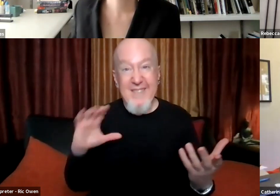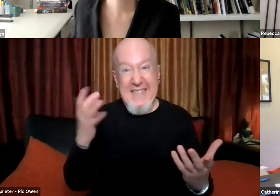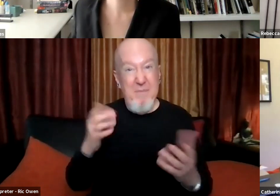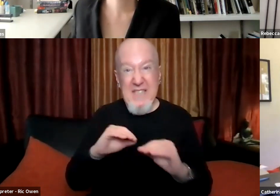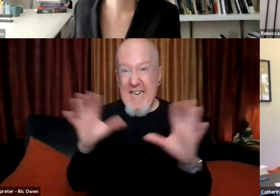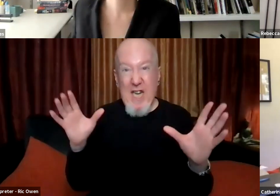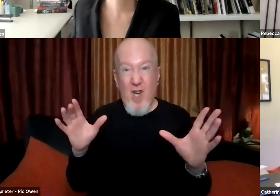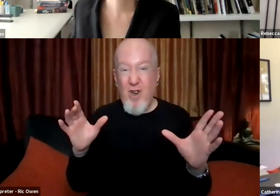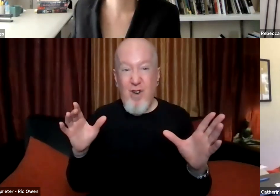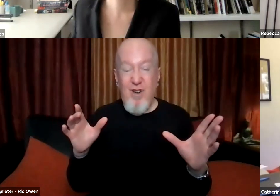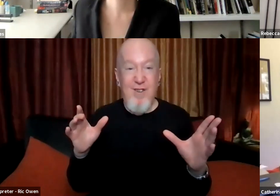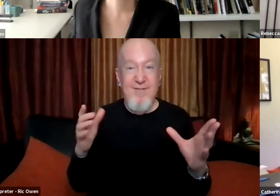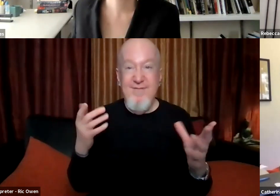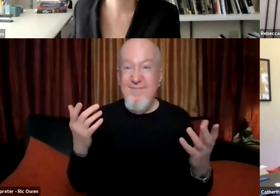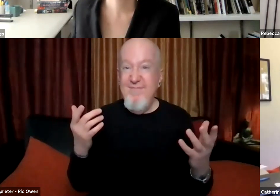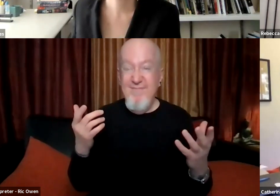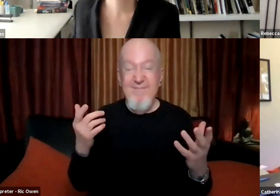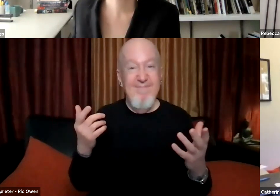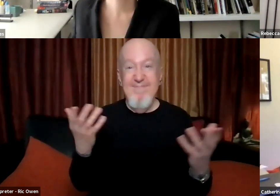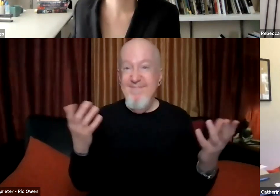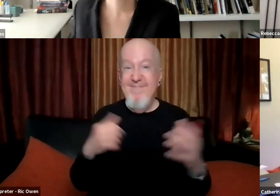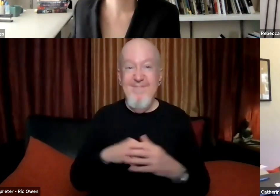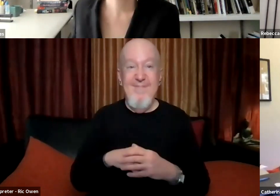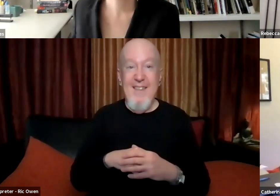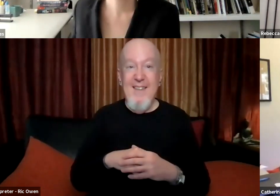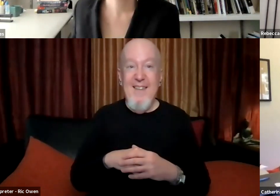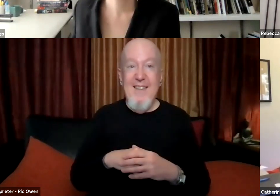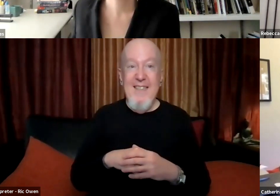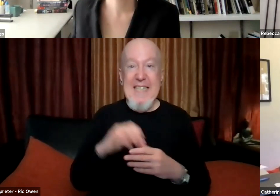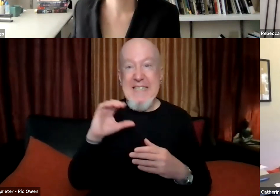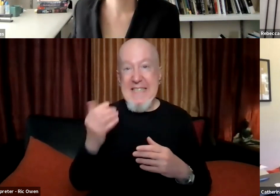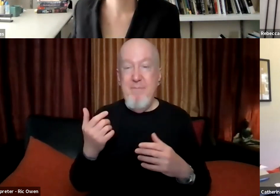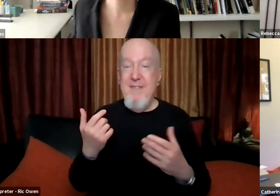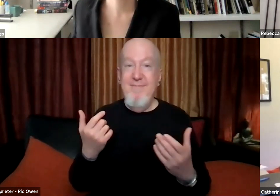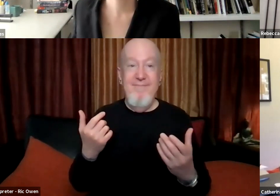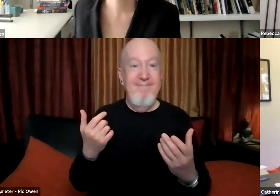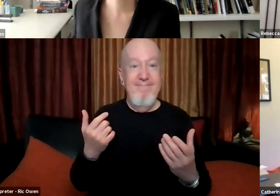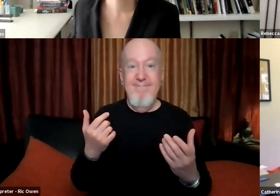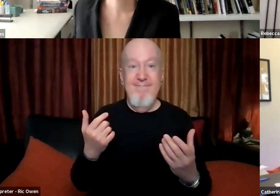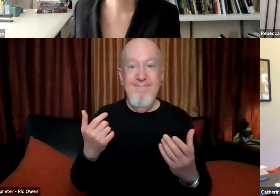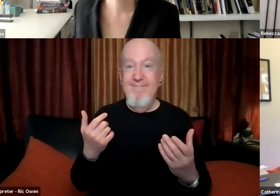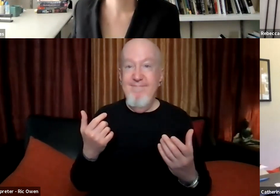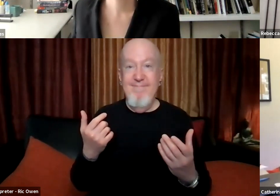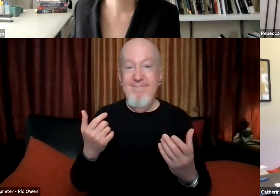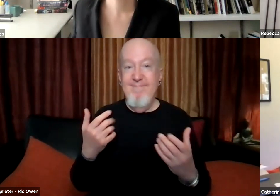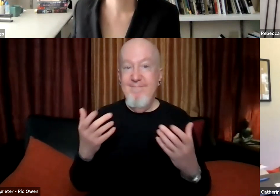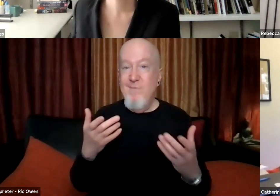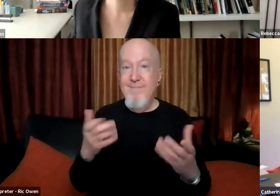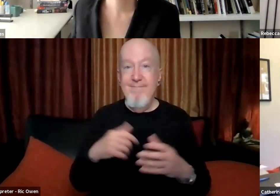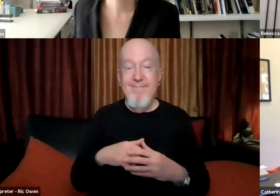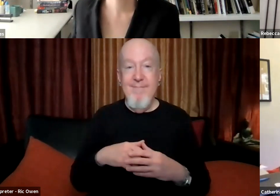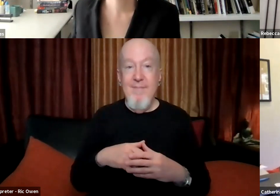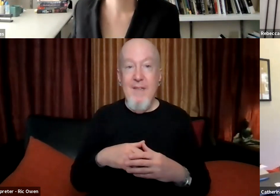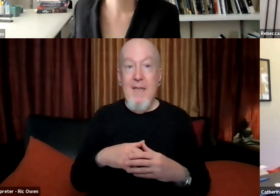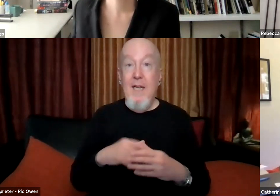there's almost a necessity for one, you know, in